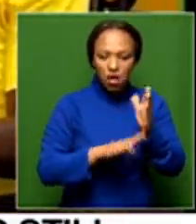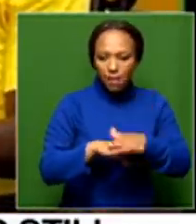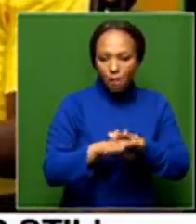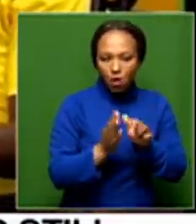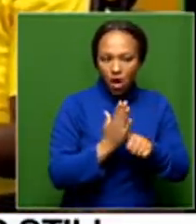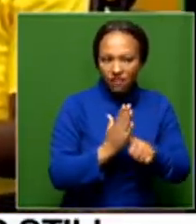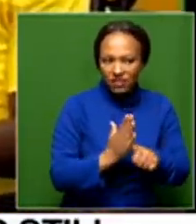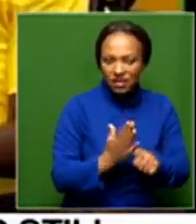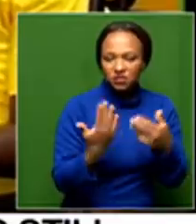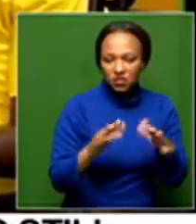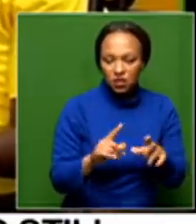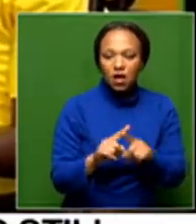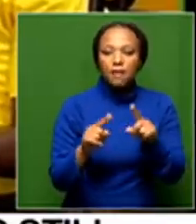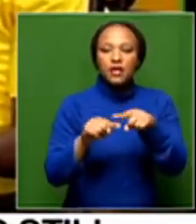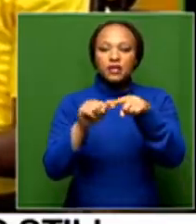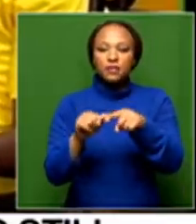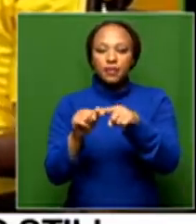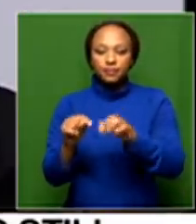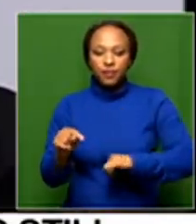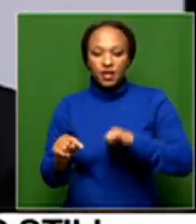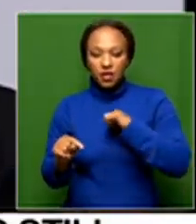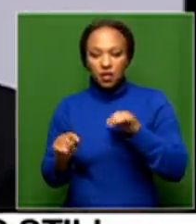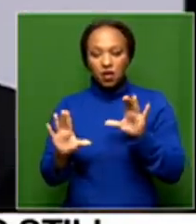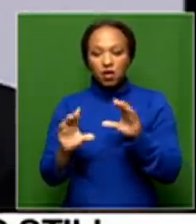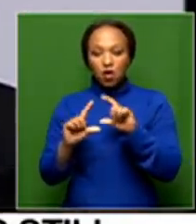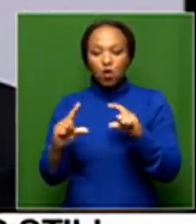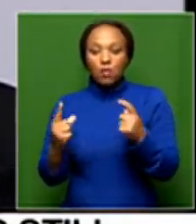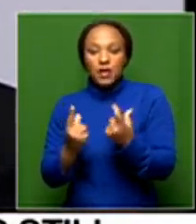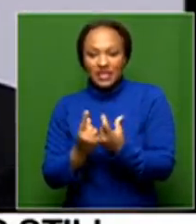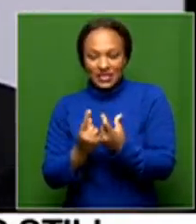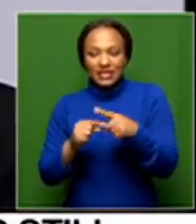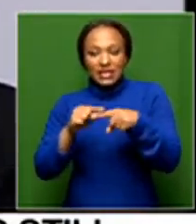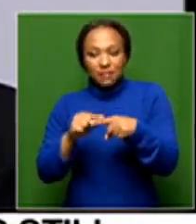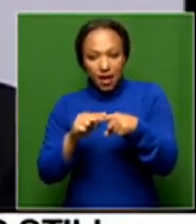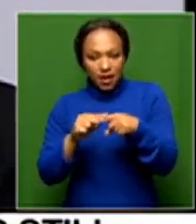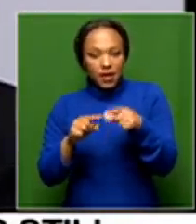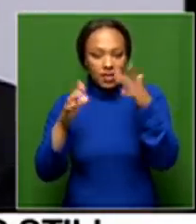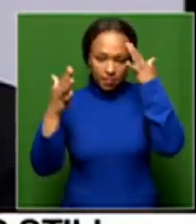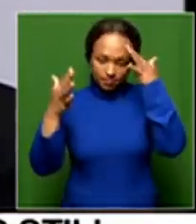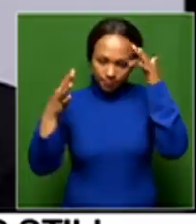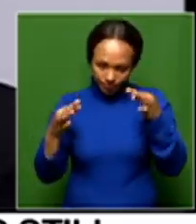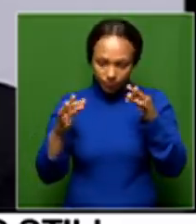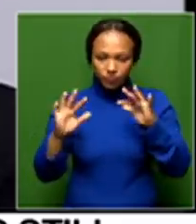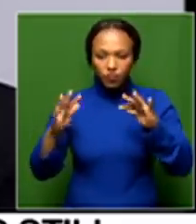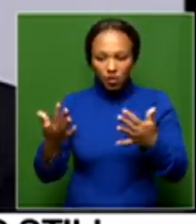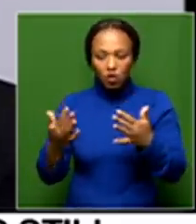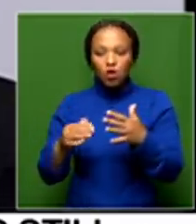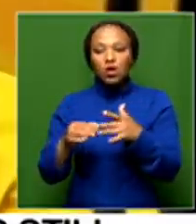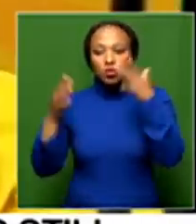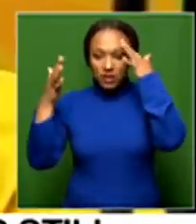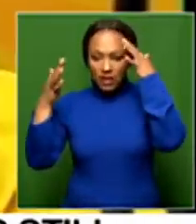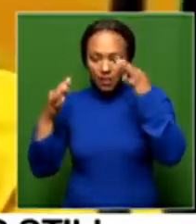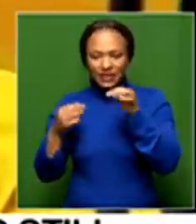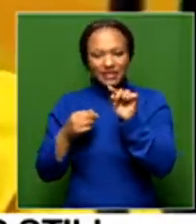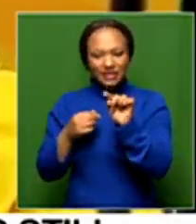what parameters that the integrity committee comes up with to determine what scale or what